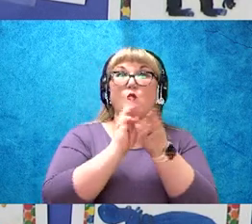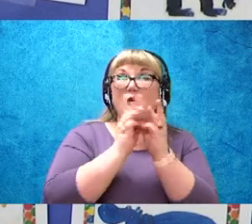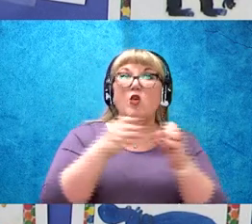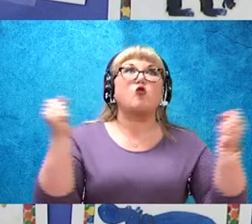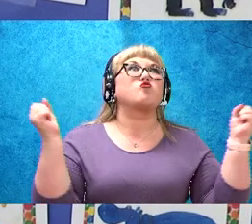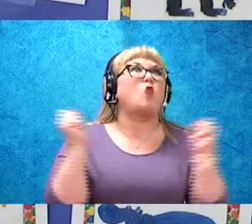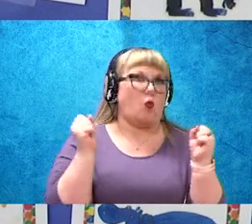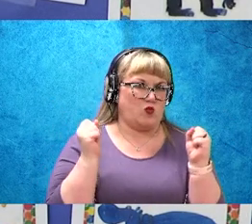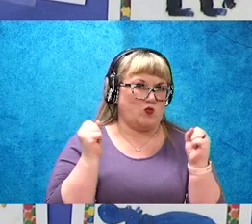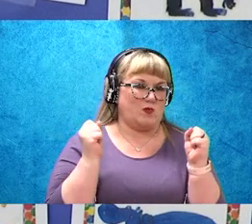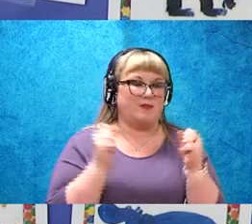cold.